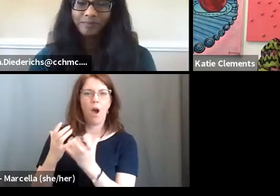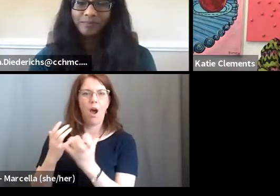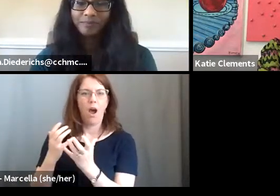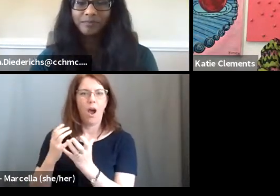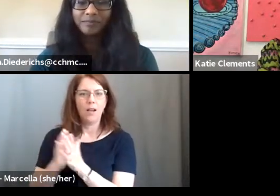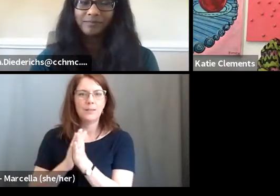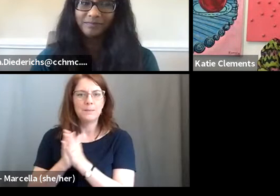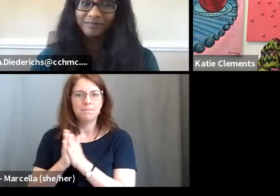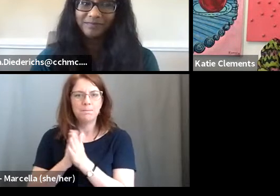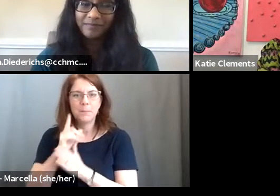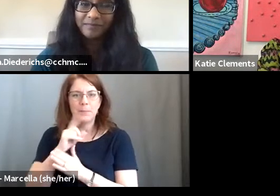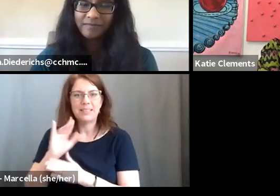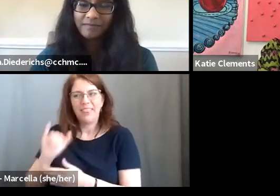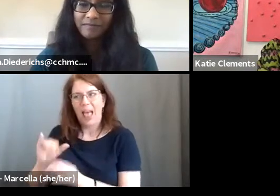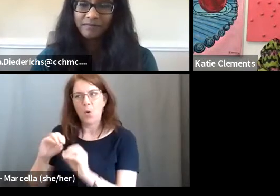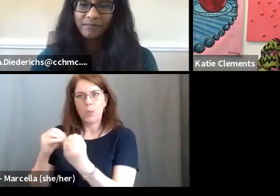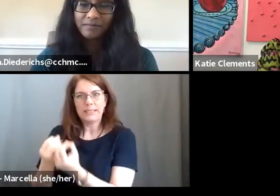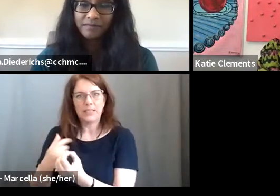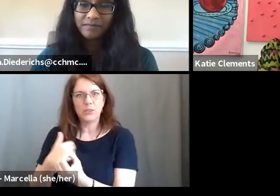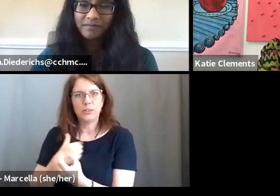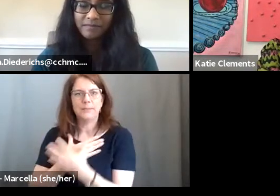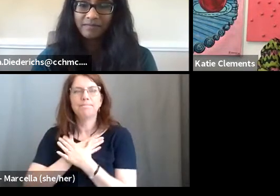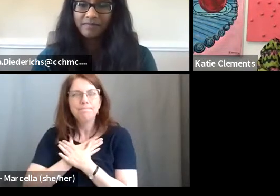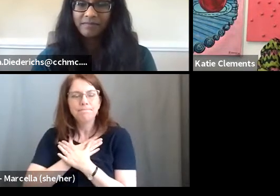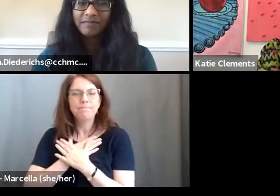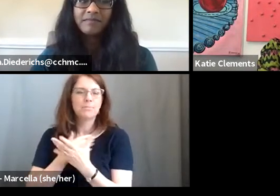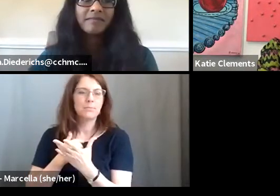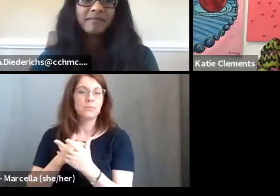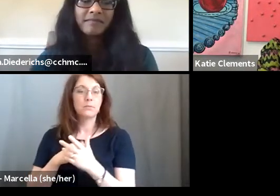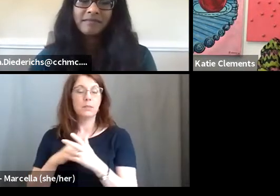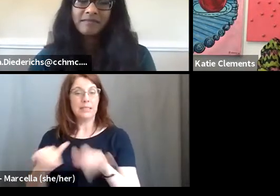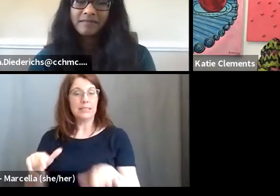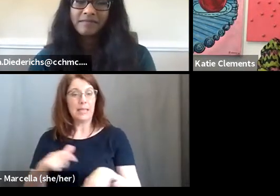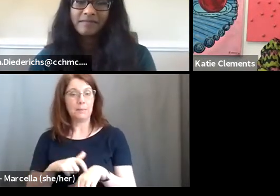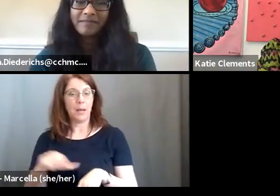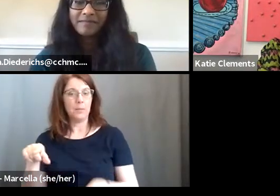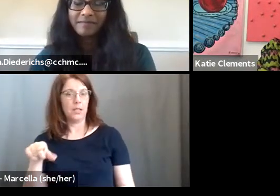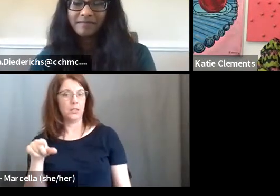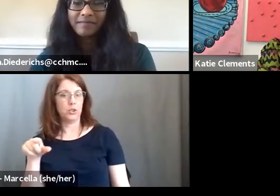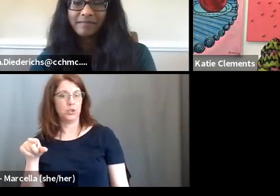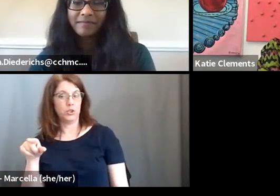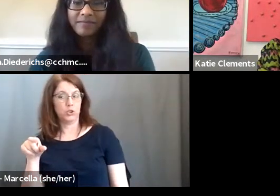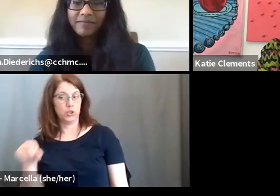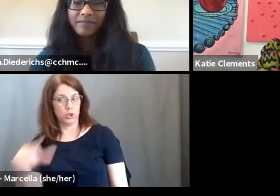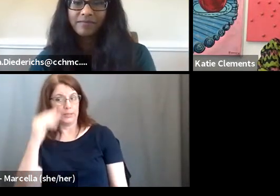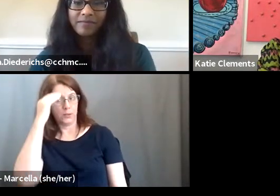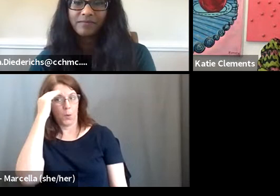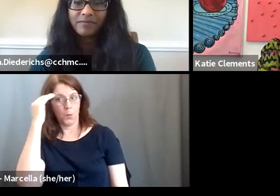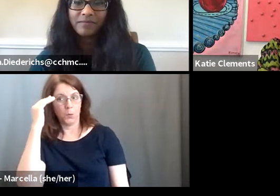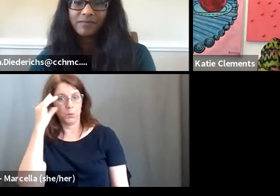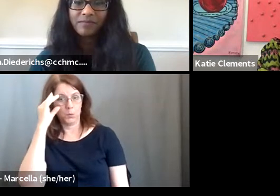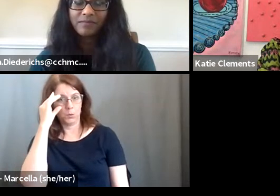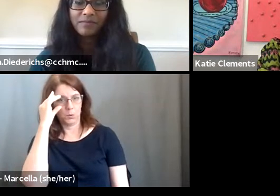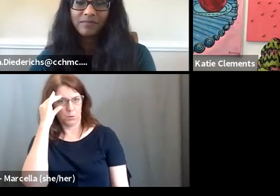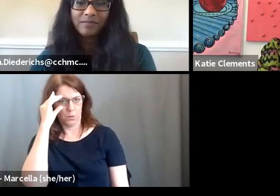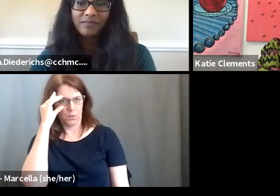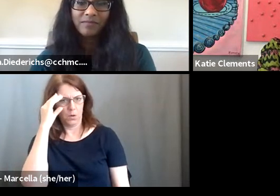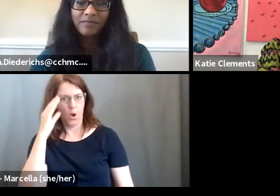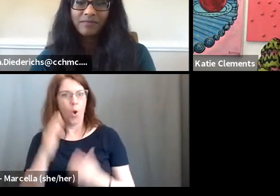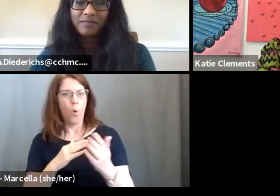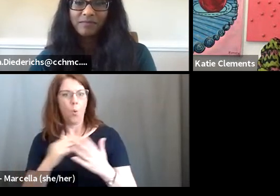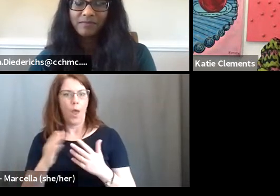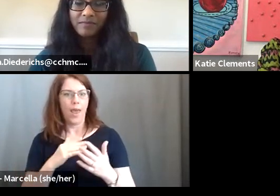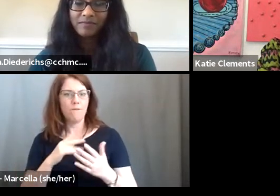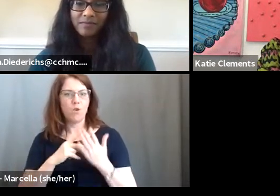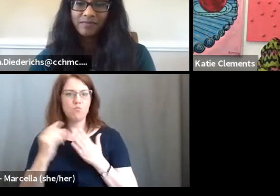passionate about the organization. Um, but at the same time, like they, she knows like, you know, whatever project comes to our